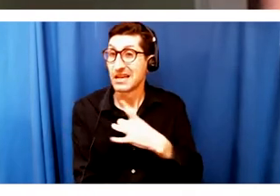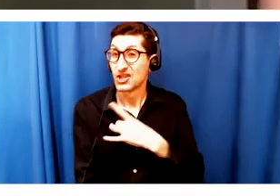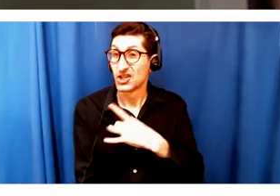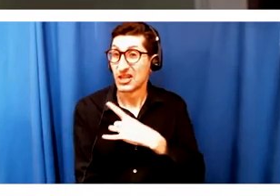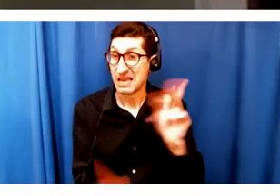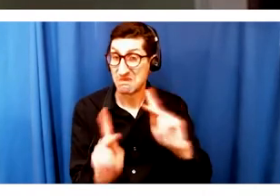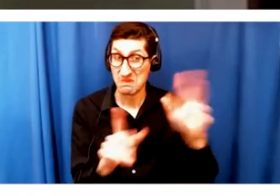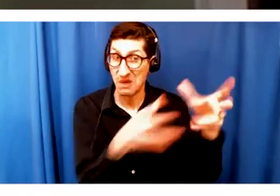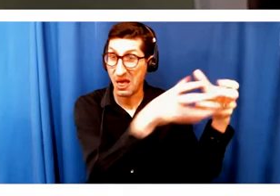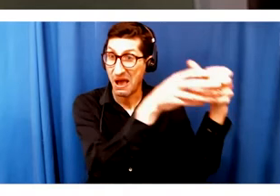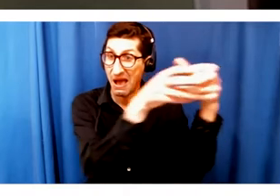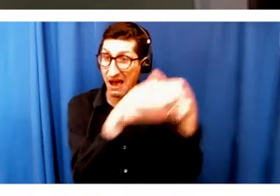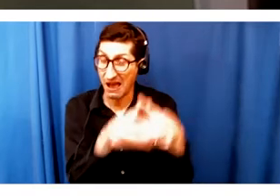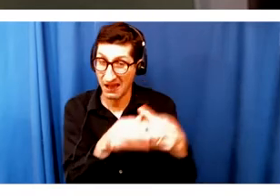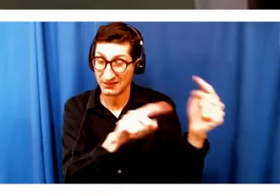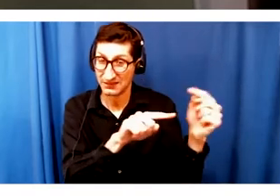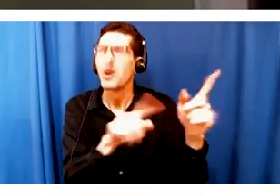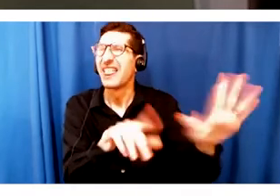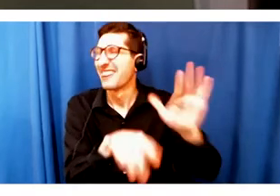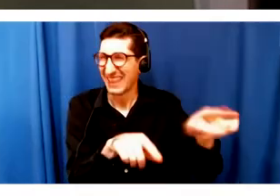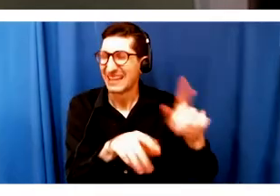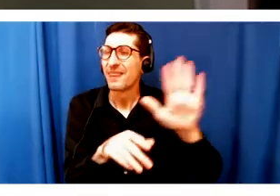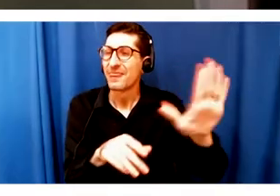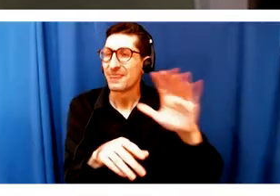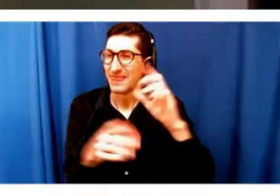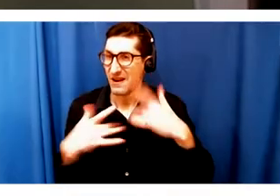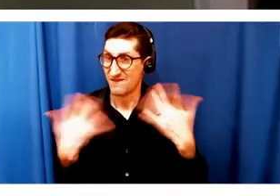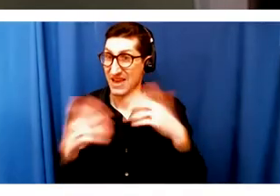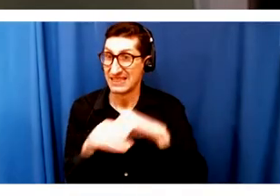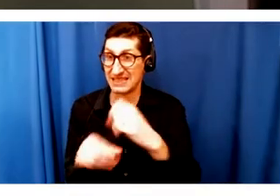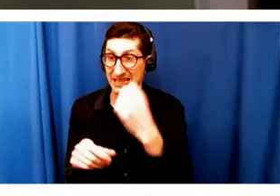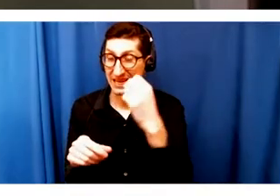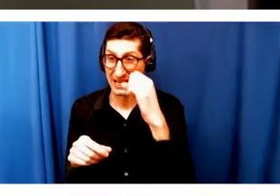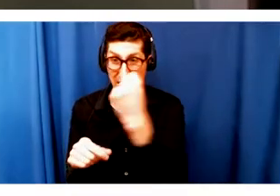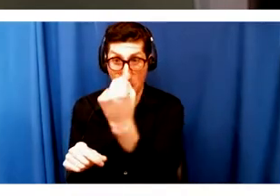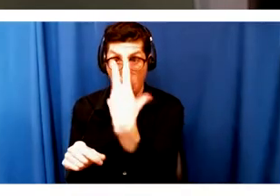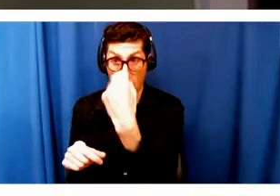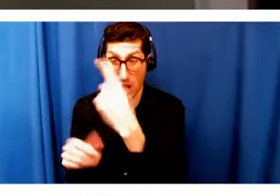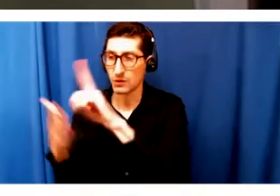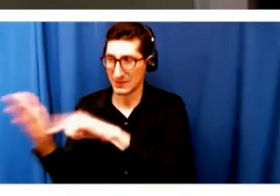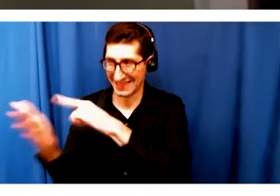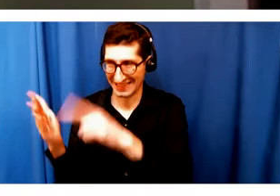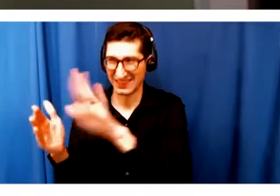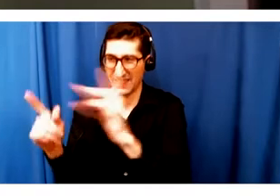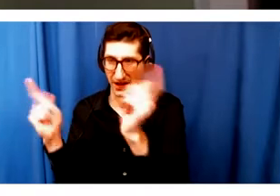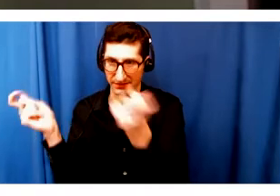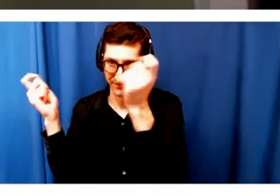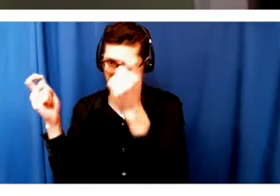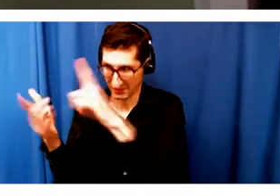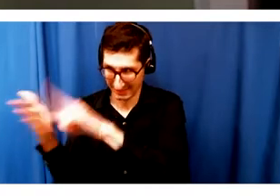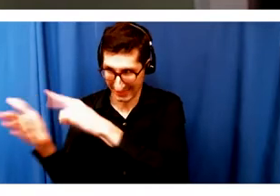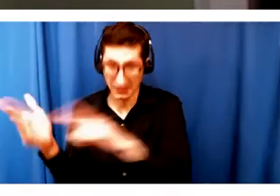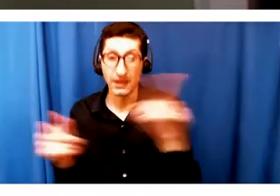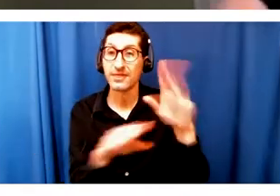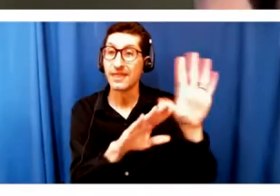Their Hong Kong event had been canceled because it was already a problem there, so the festival was canceled. They arrived in Nashville already on a shortened